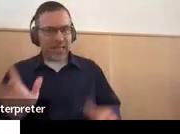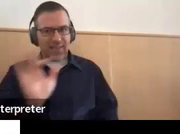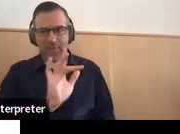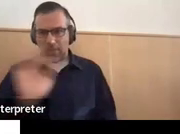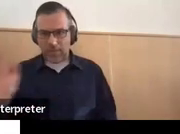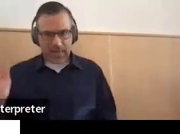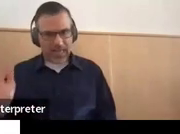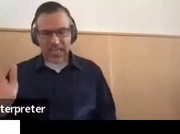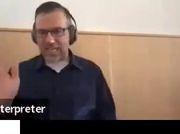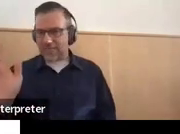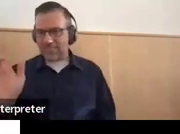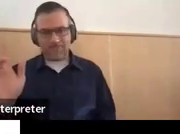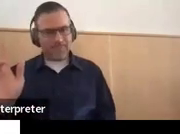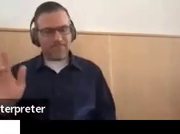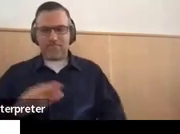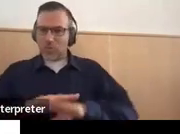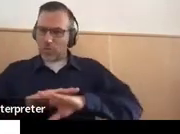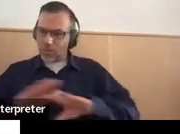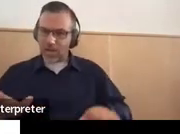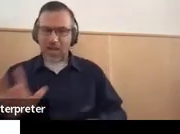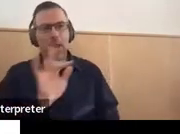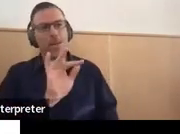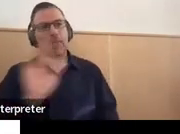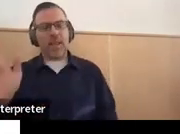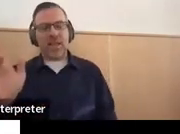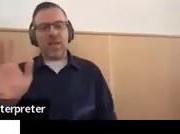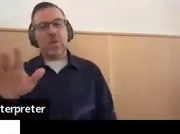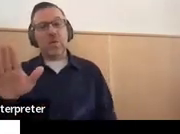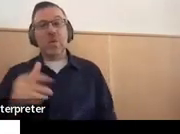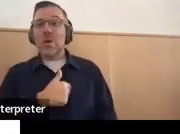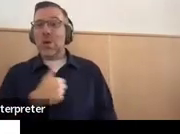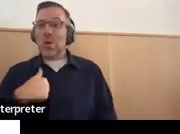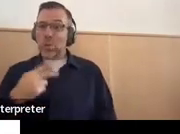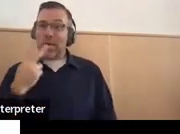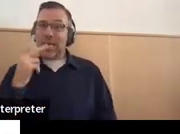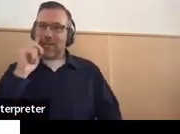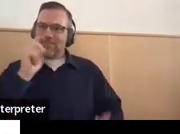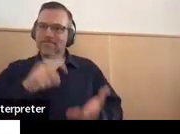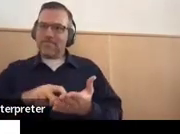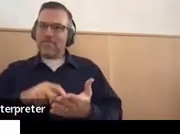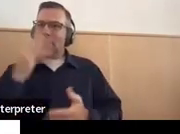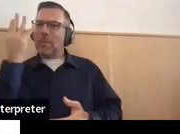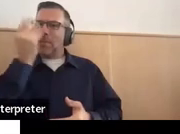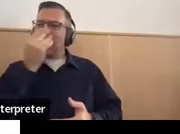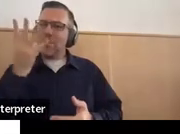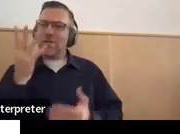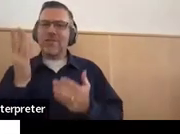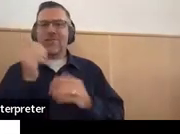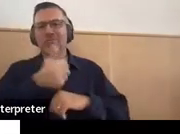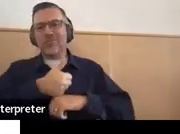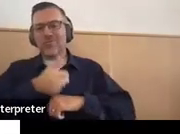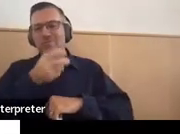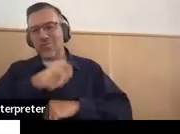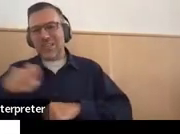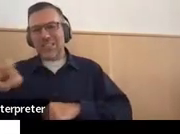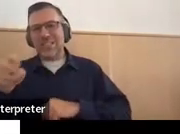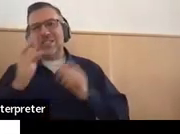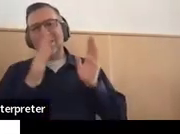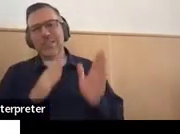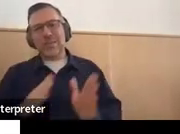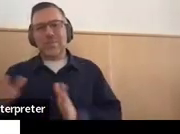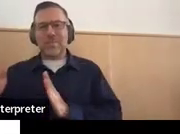Do not leave this blank. We see some really lovely transition plans. We're like, we get to